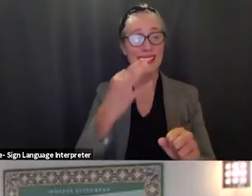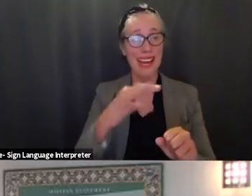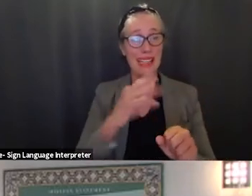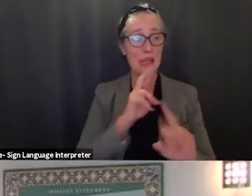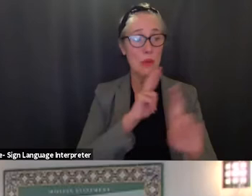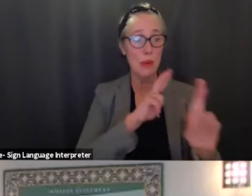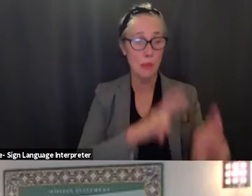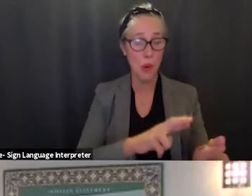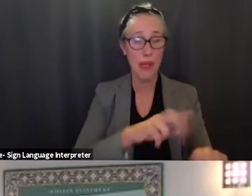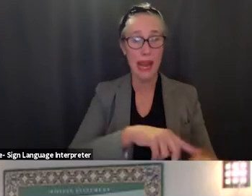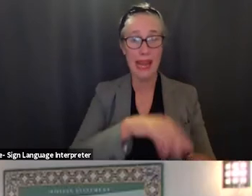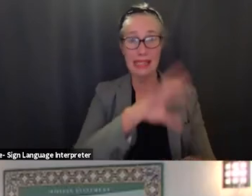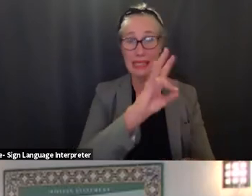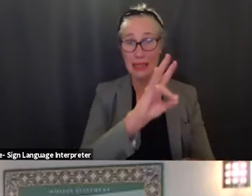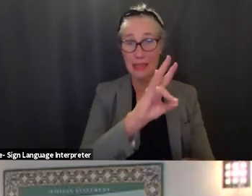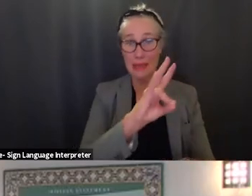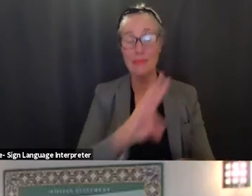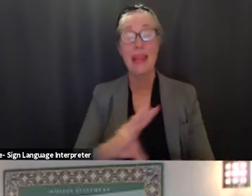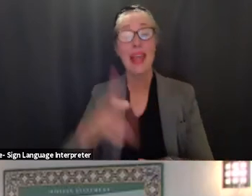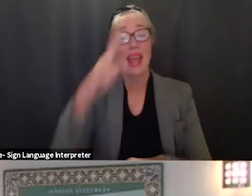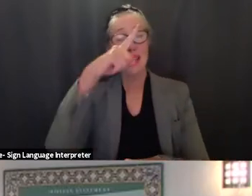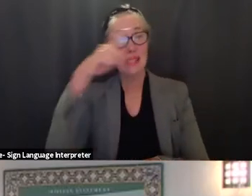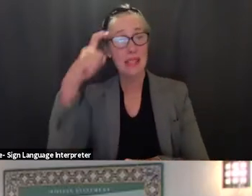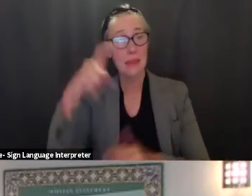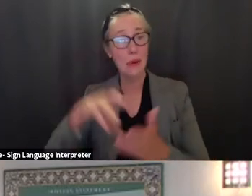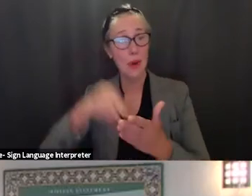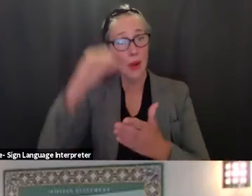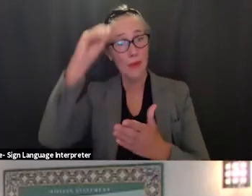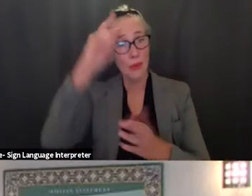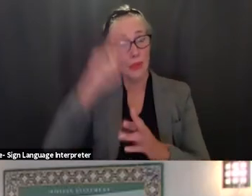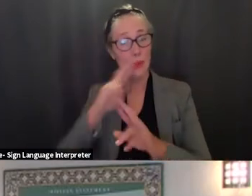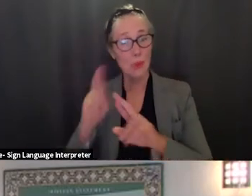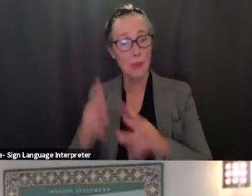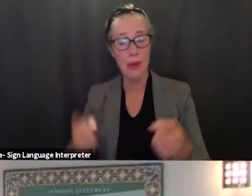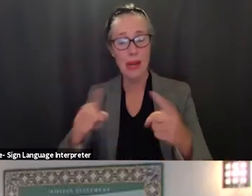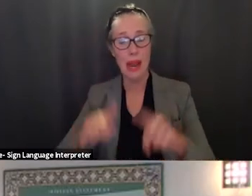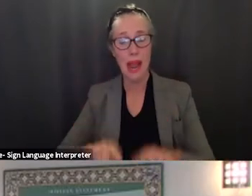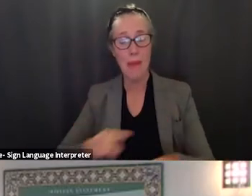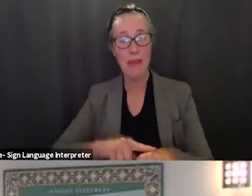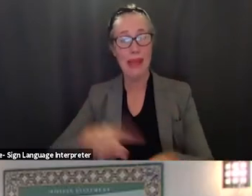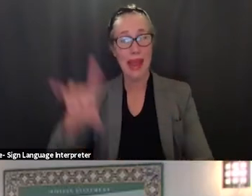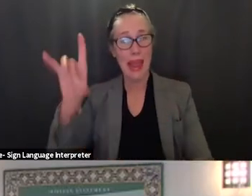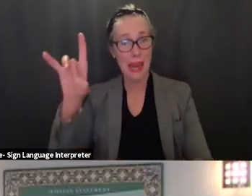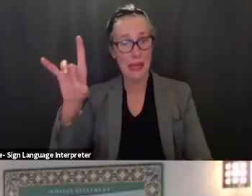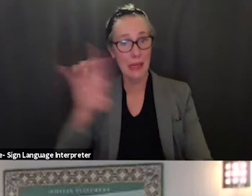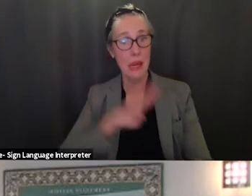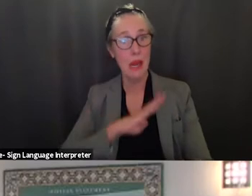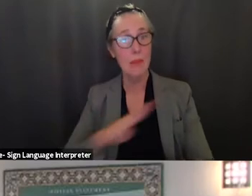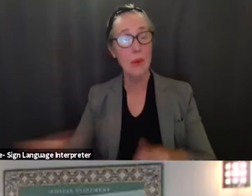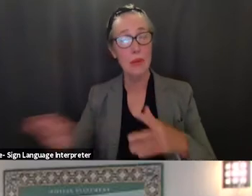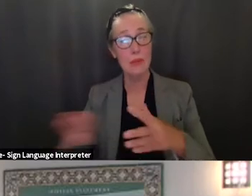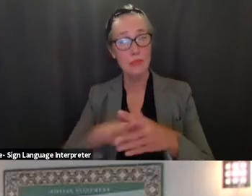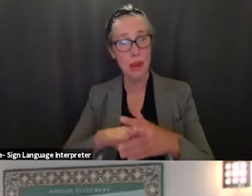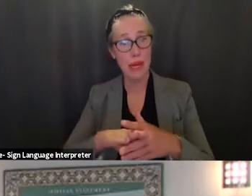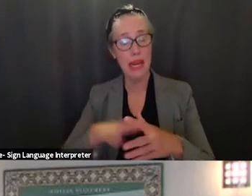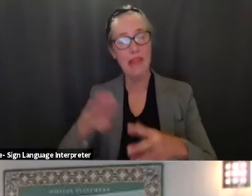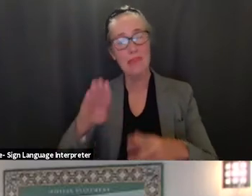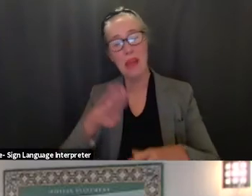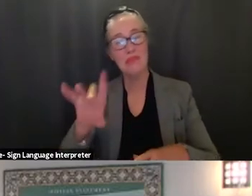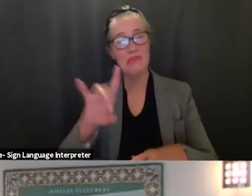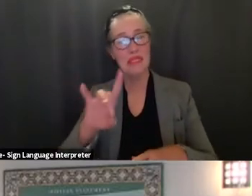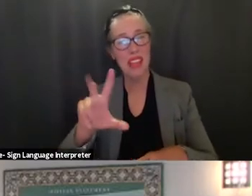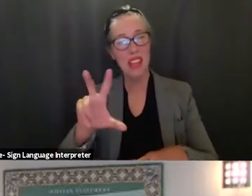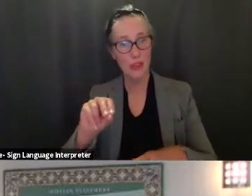learning report at eight the board is planning to take a 10 minute break at 8 30 or as close to it as